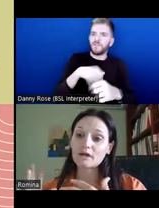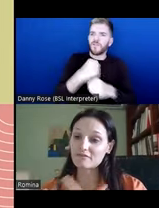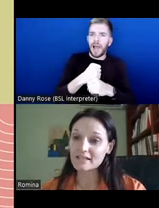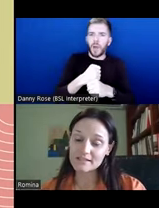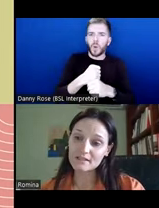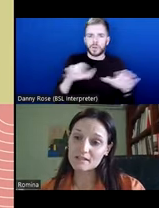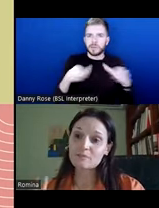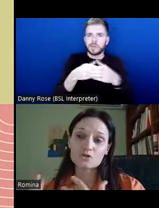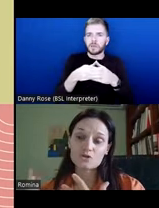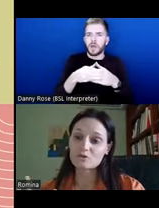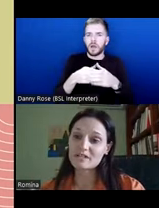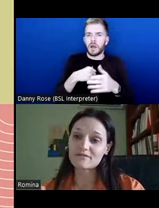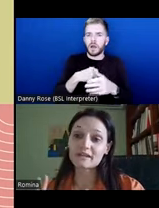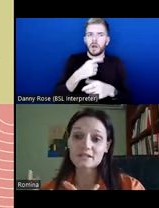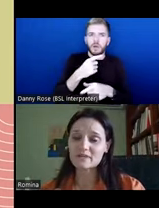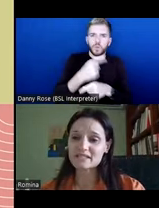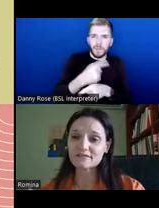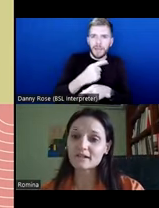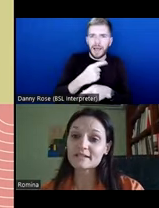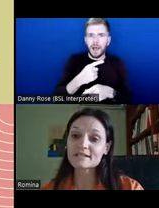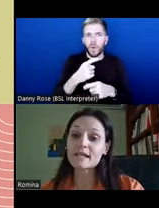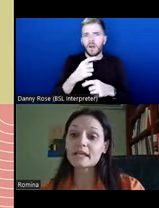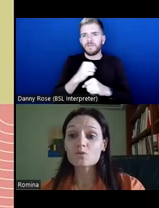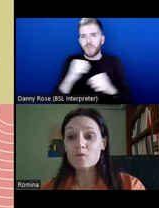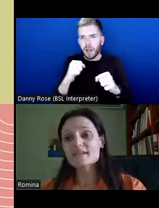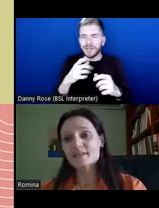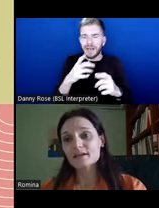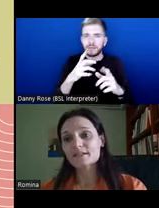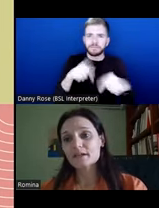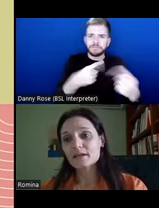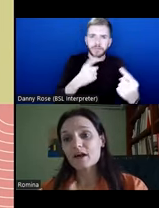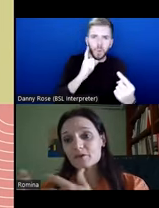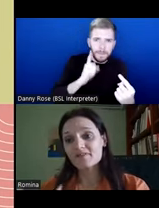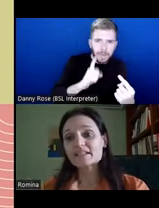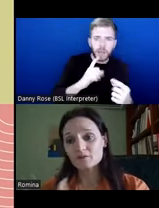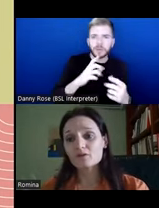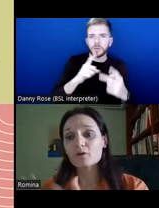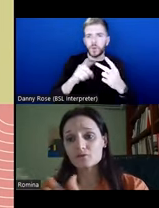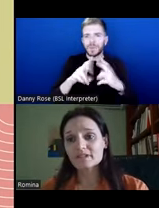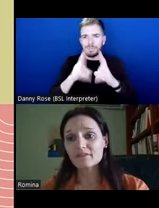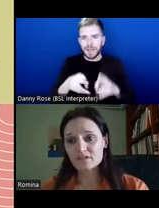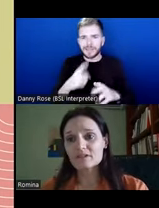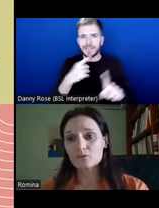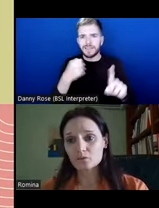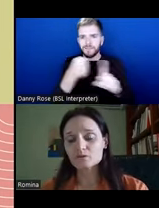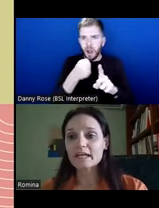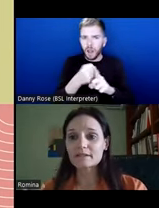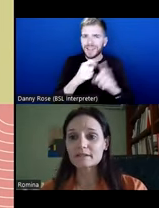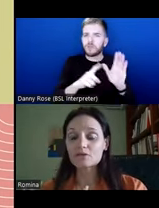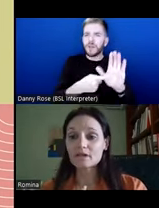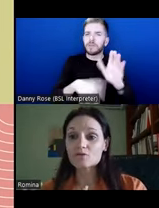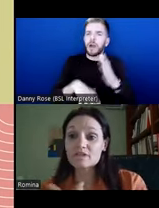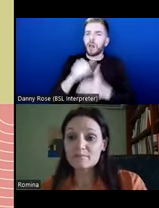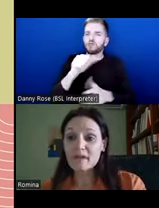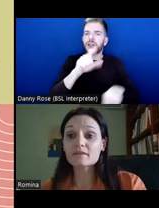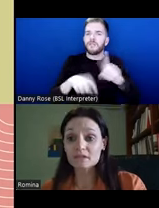violence against women, gender-based violence, domestic violence, in ways that are reflective of the cultural diversity in the world, and